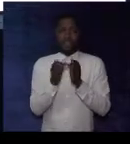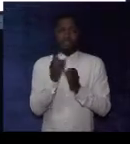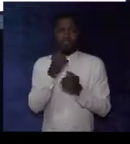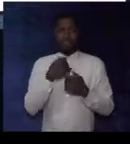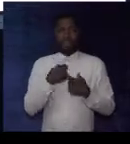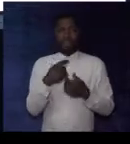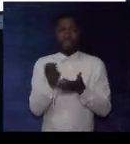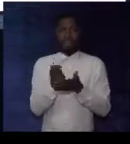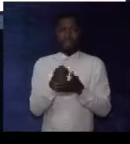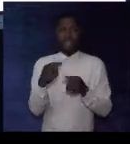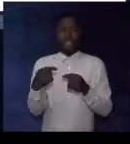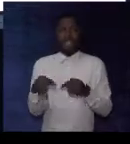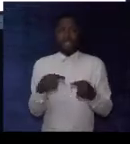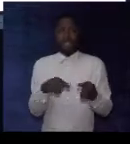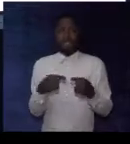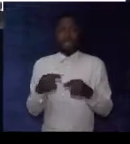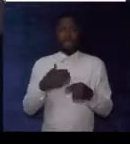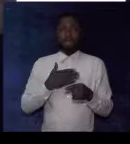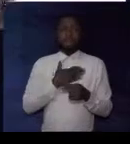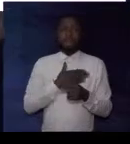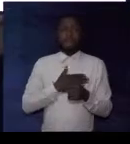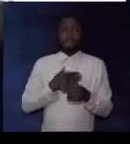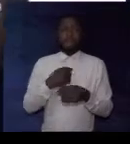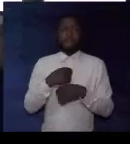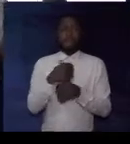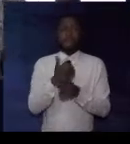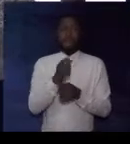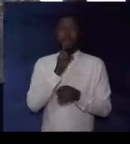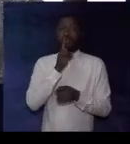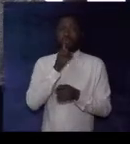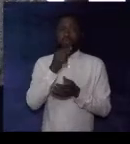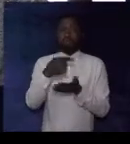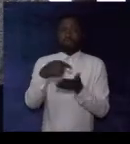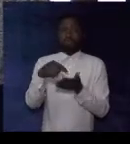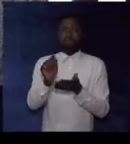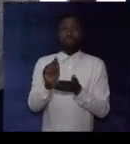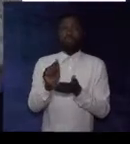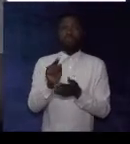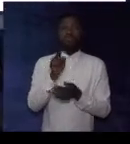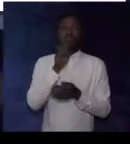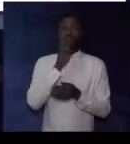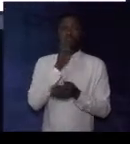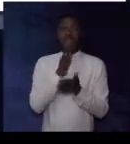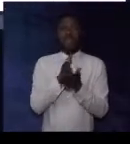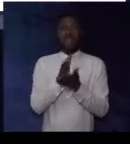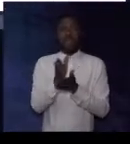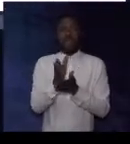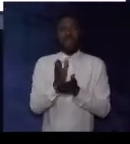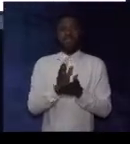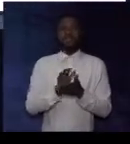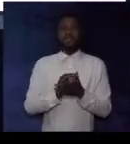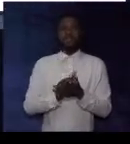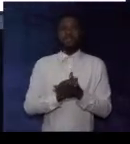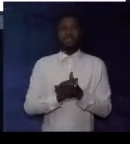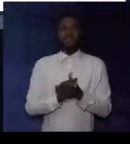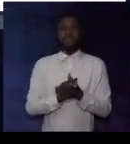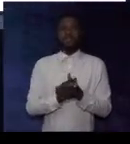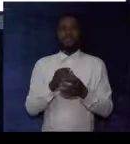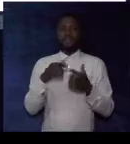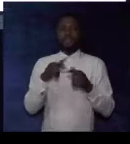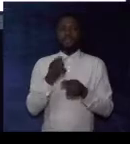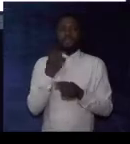If you have written argumentative, please make sure you take it. You're right. Are you marking?